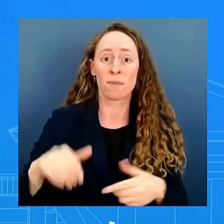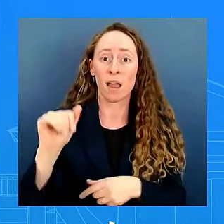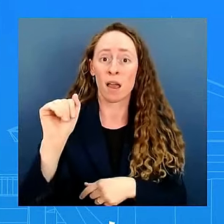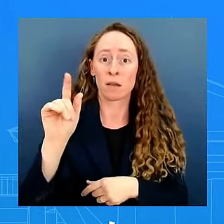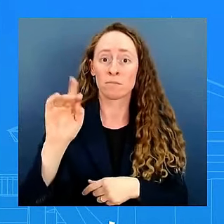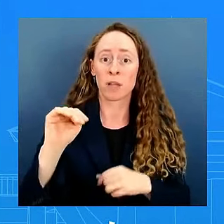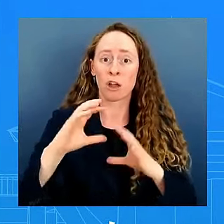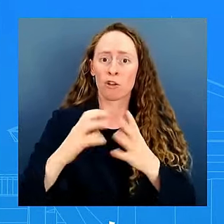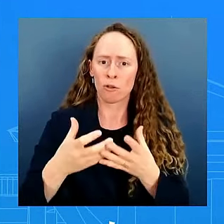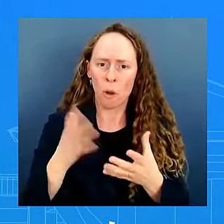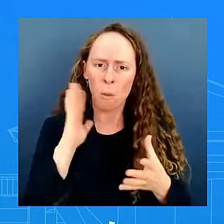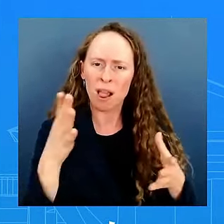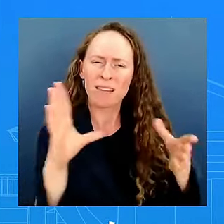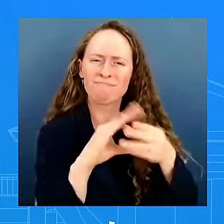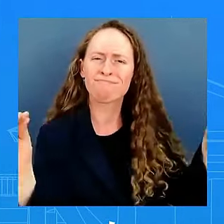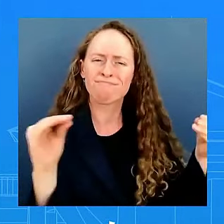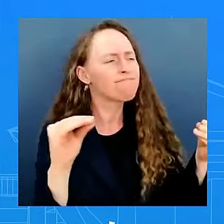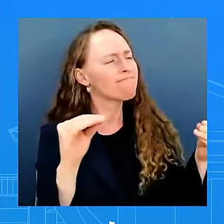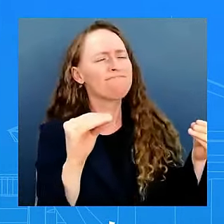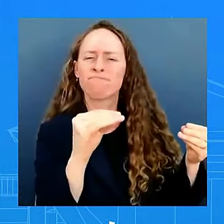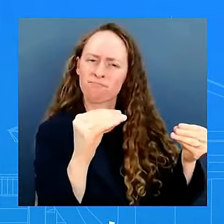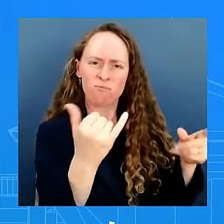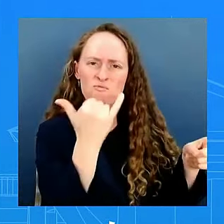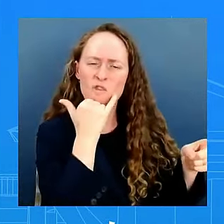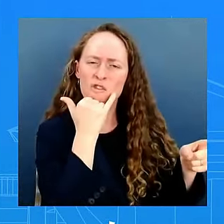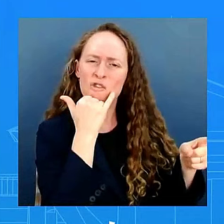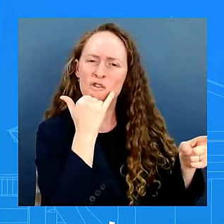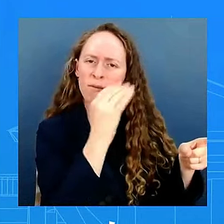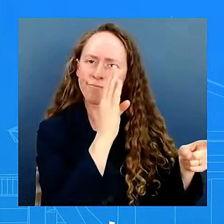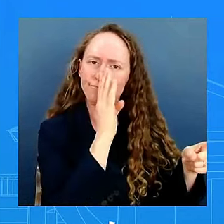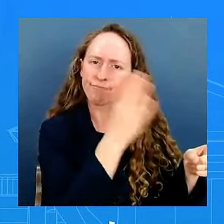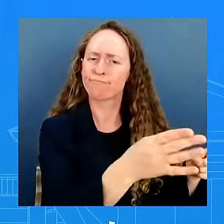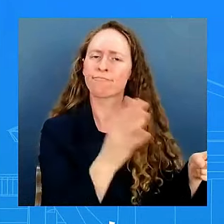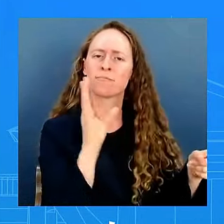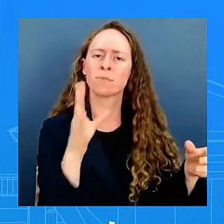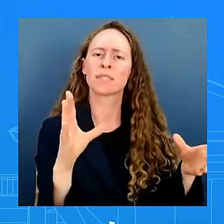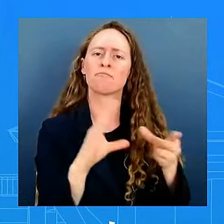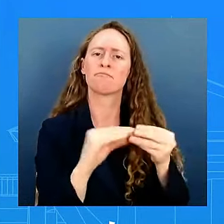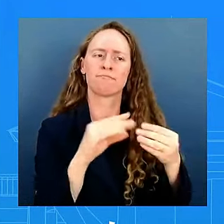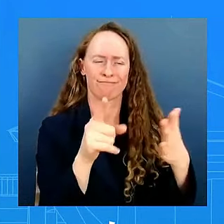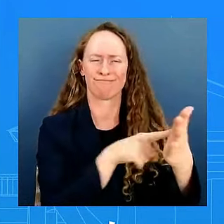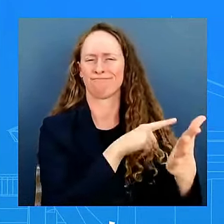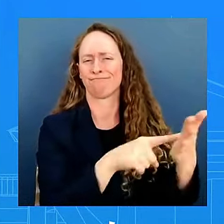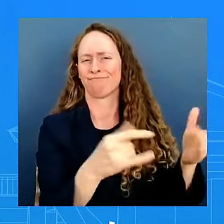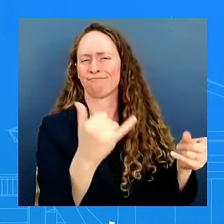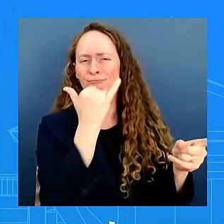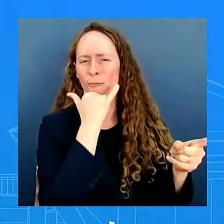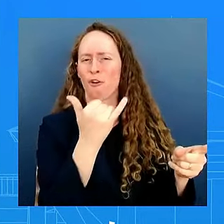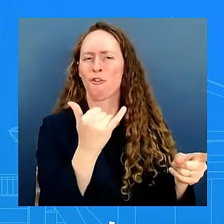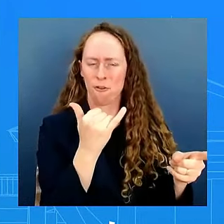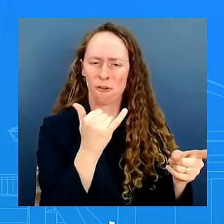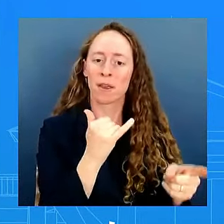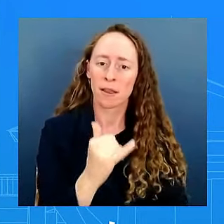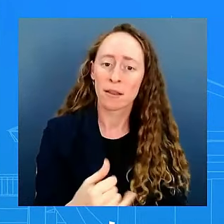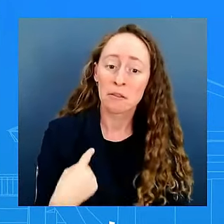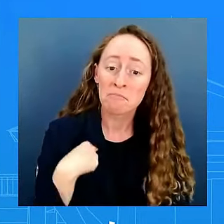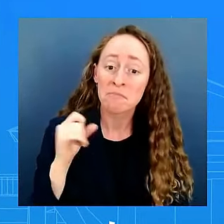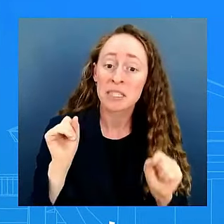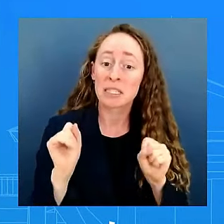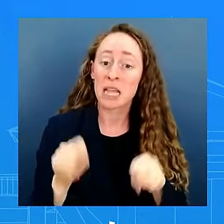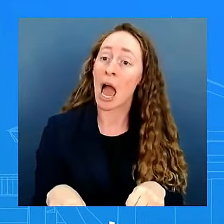that's what i'm that's what i'm going to continue to do and i get to do that on behalf of president biden